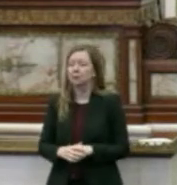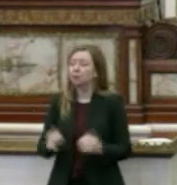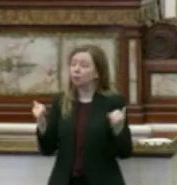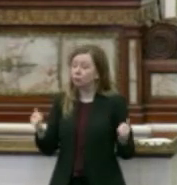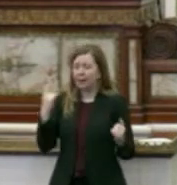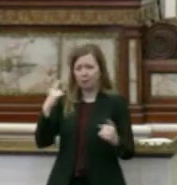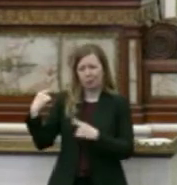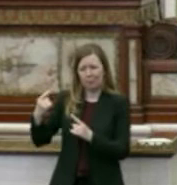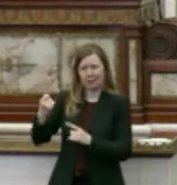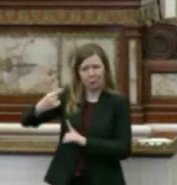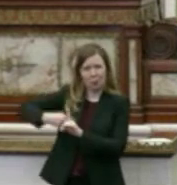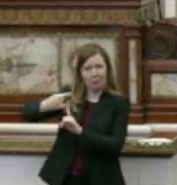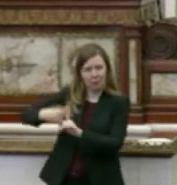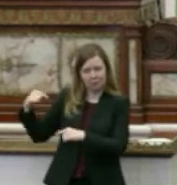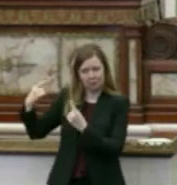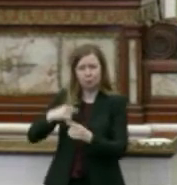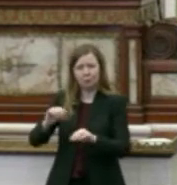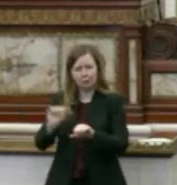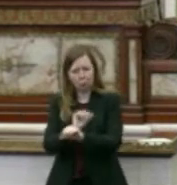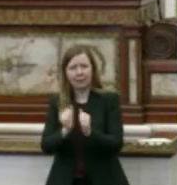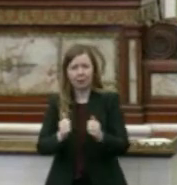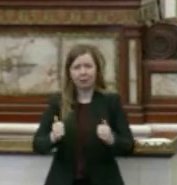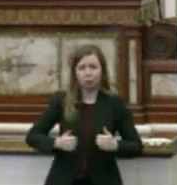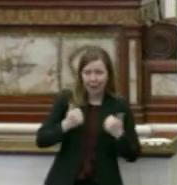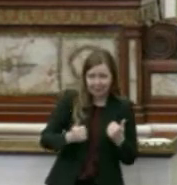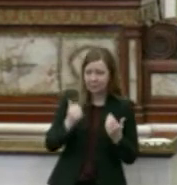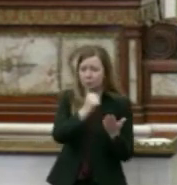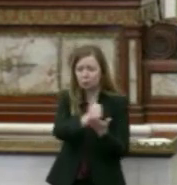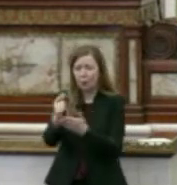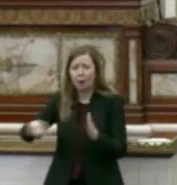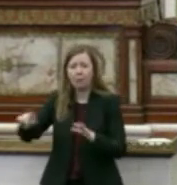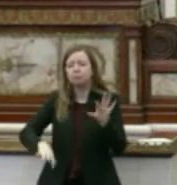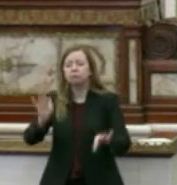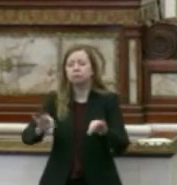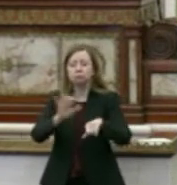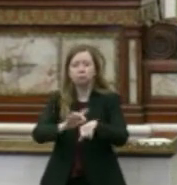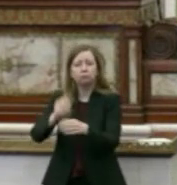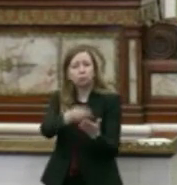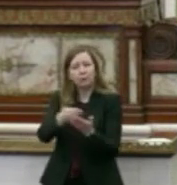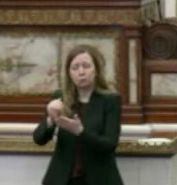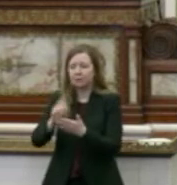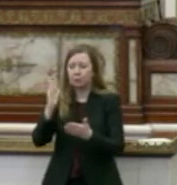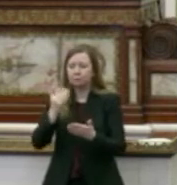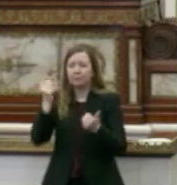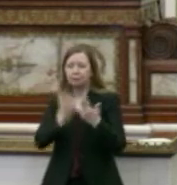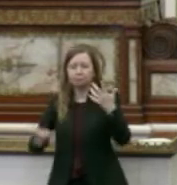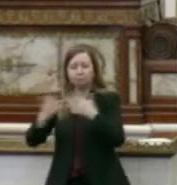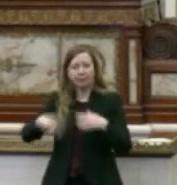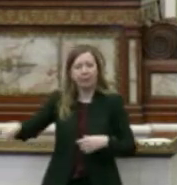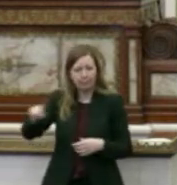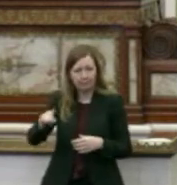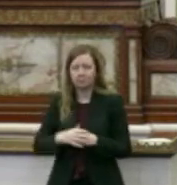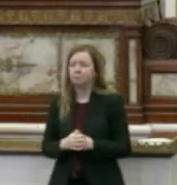the past few months, we have been working with residents and to help them identify resources that would better suit their needs in this time